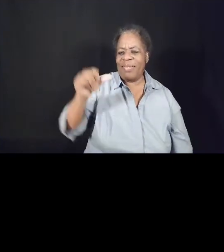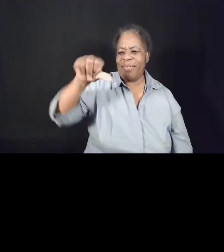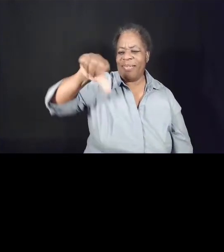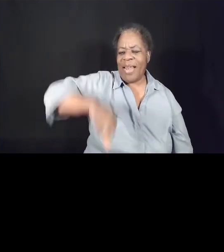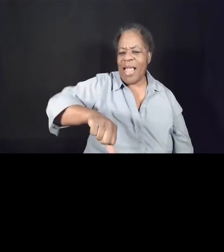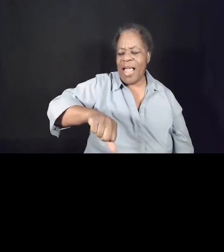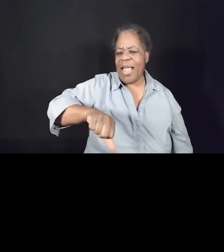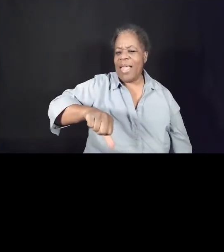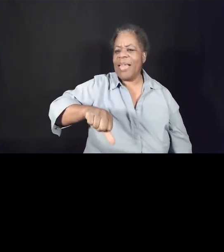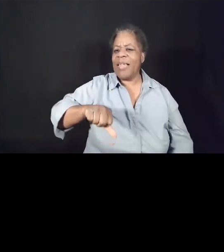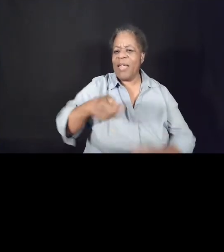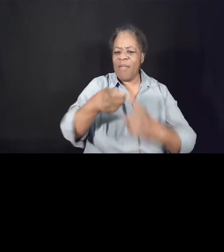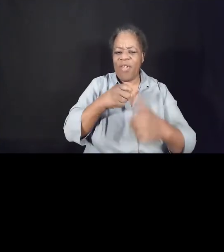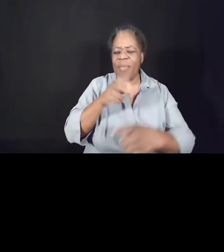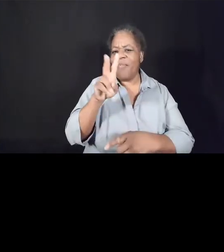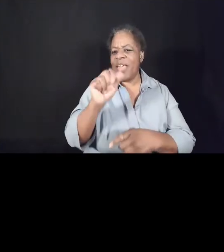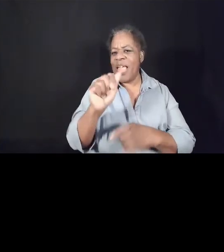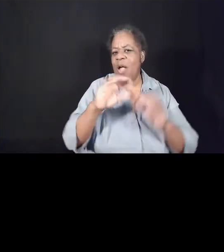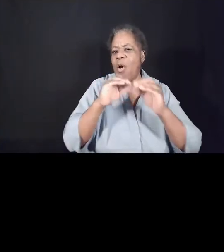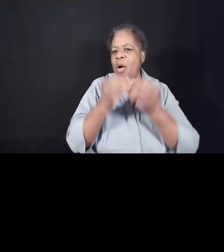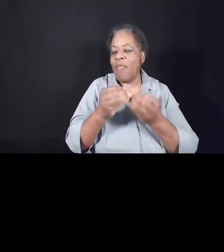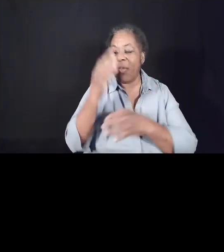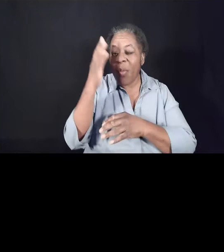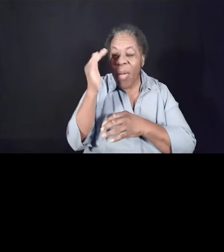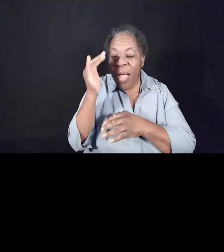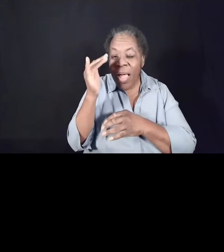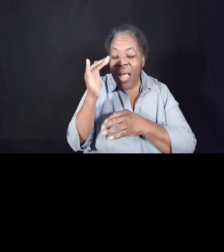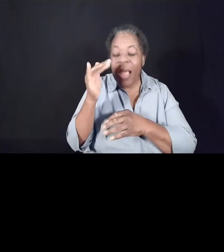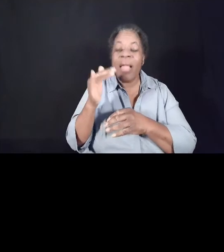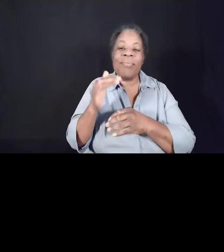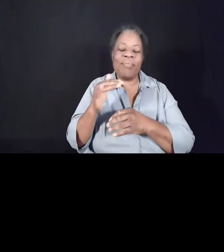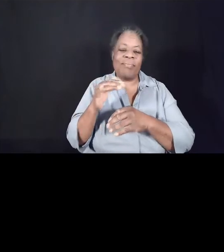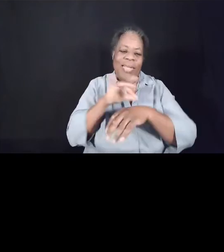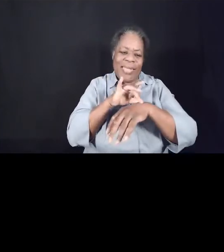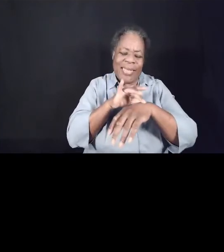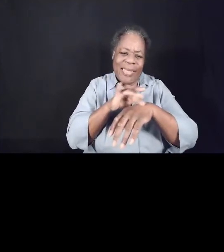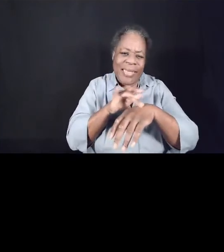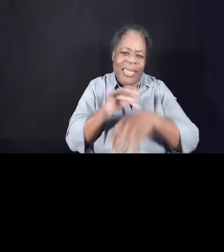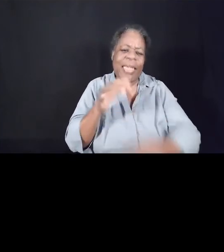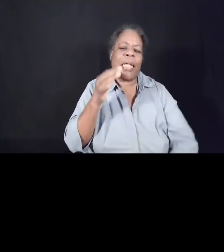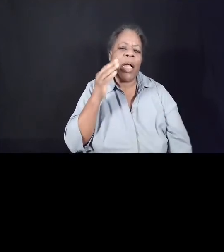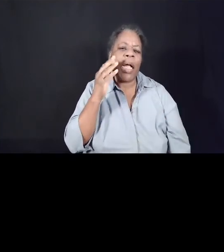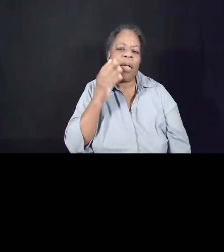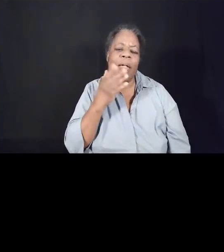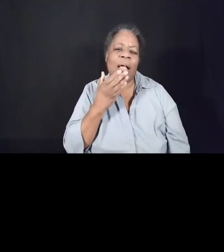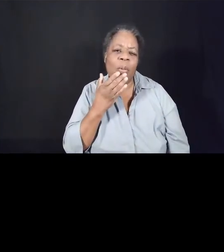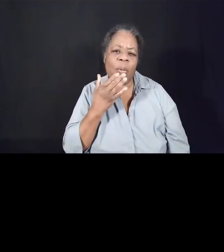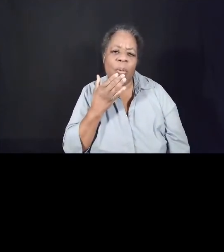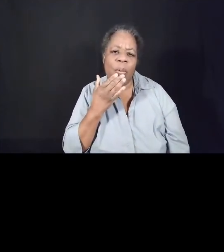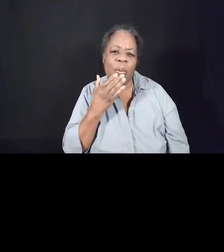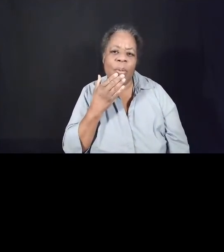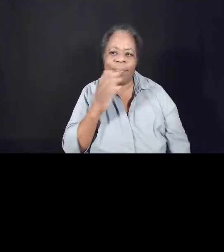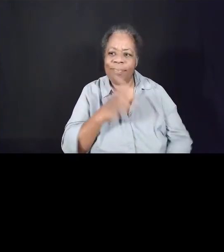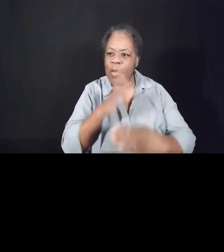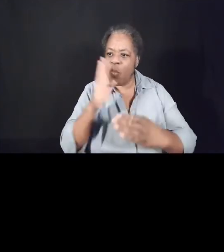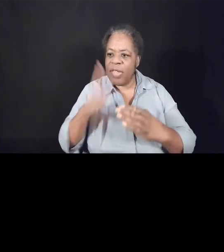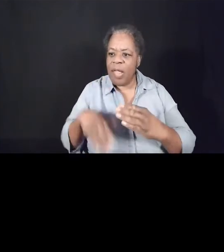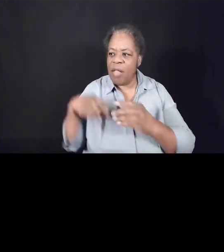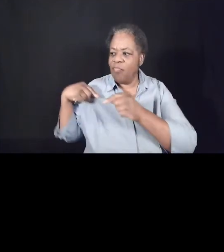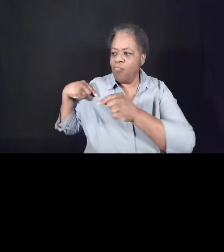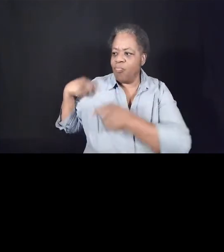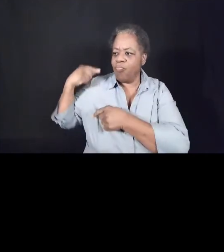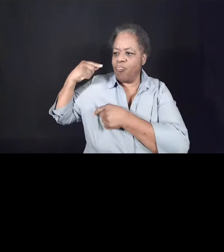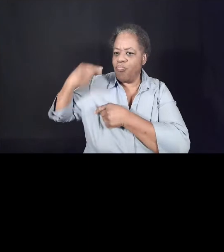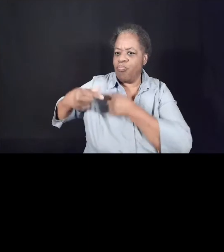offices simply because of their skin color. The result is that generations of black American